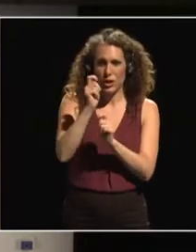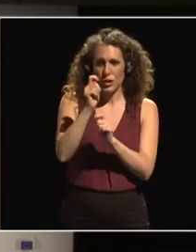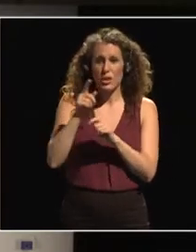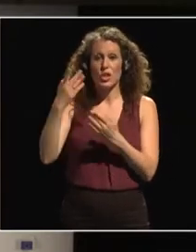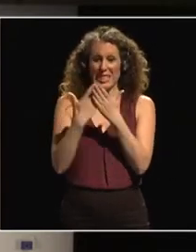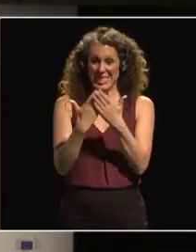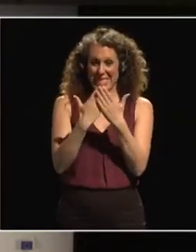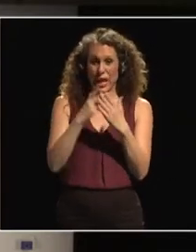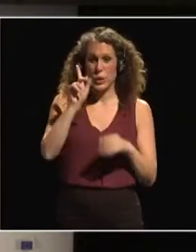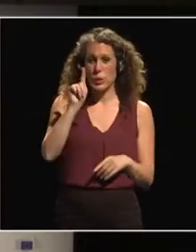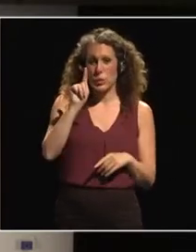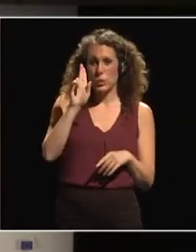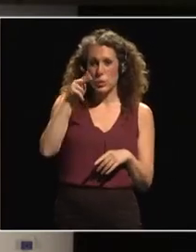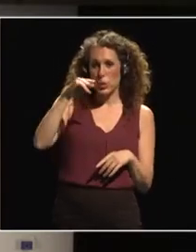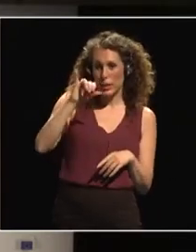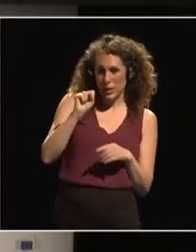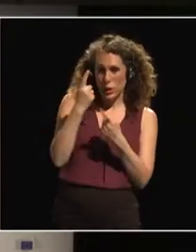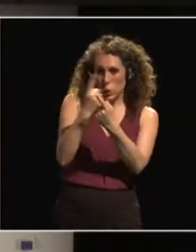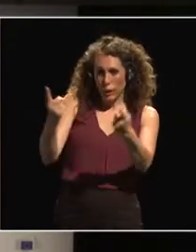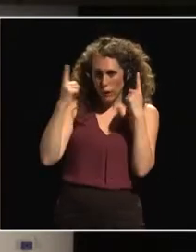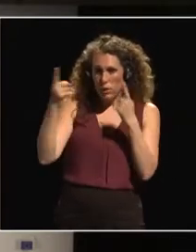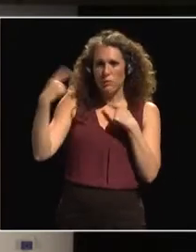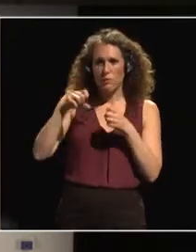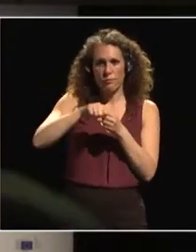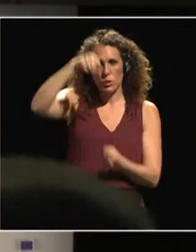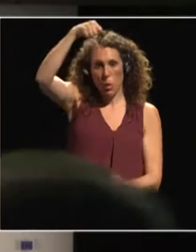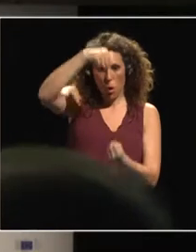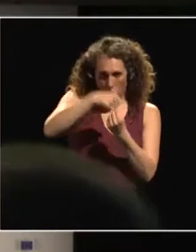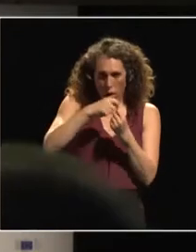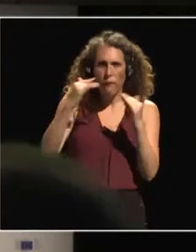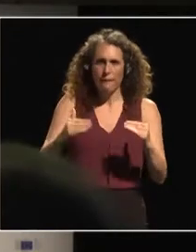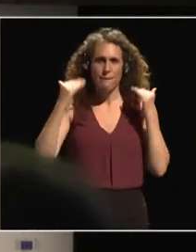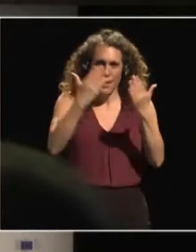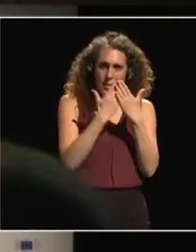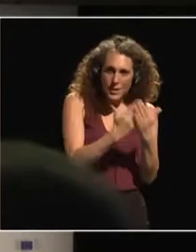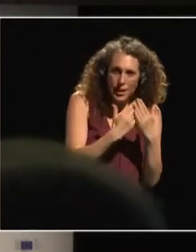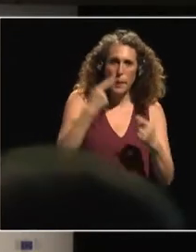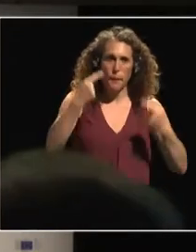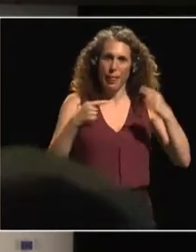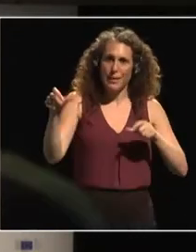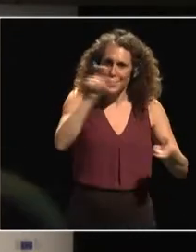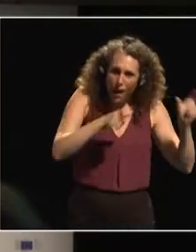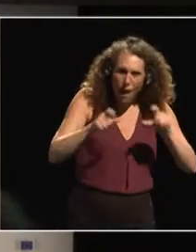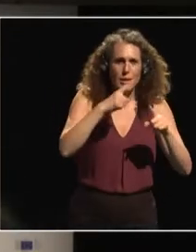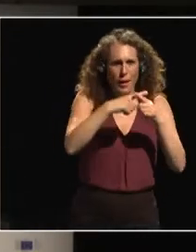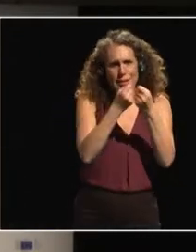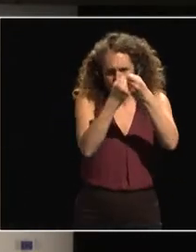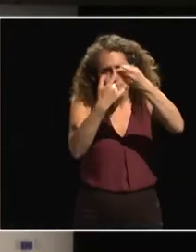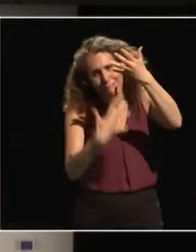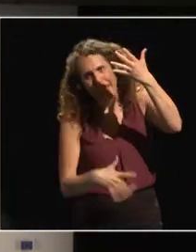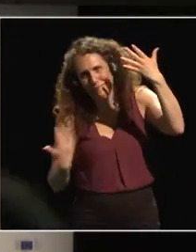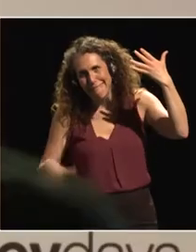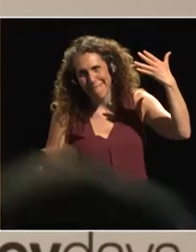Tunis, where she's received a diploma of advanced studies in political science, a master's in juridical science and amongst others, lots more.